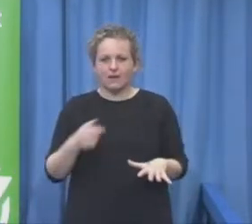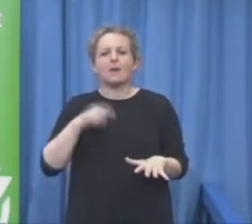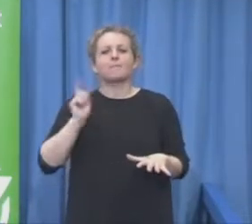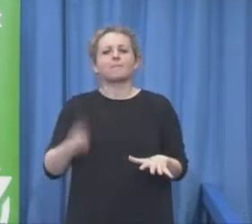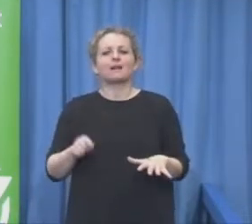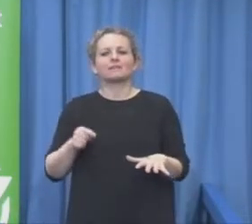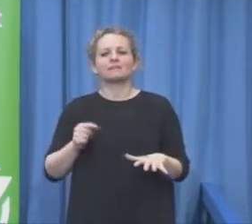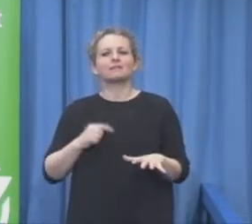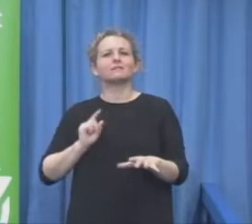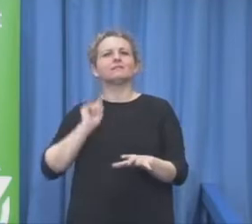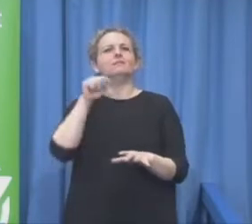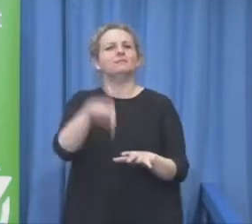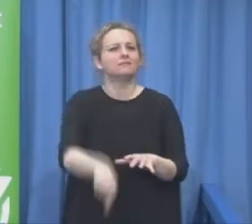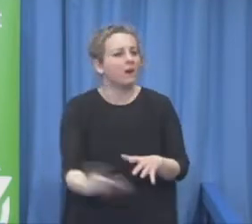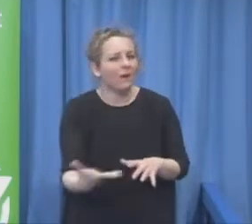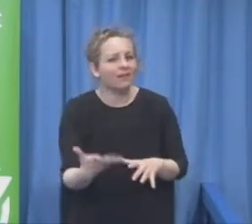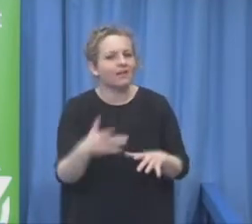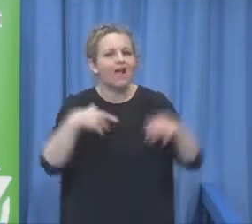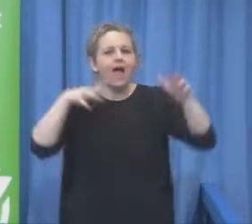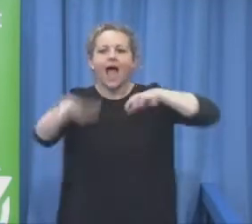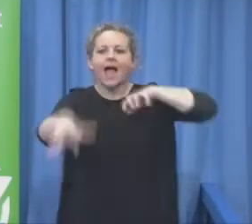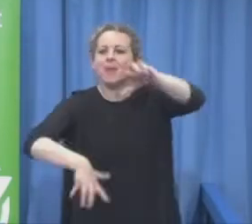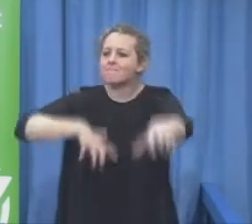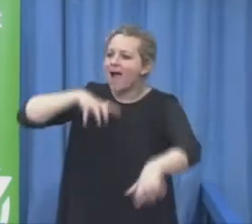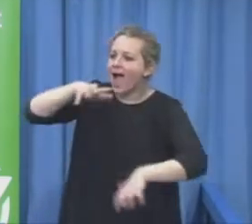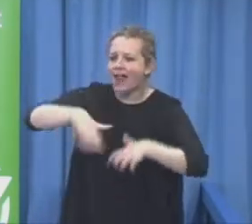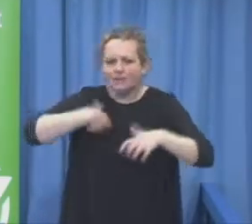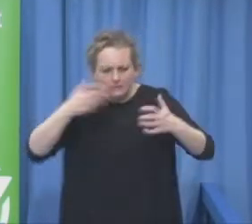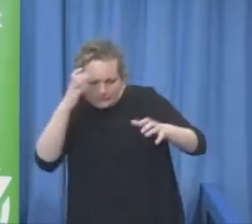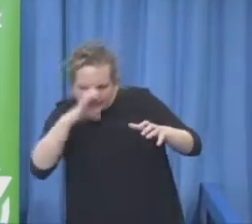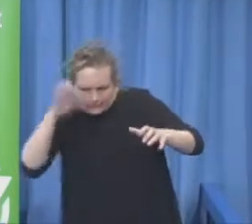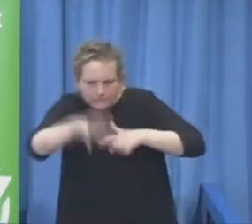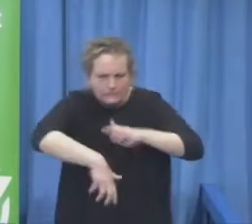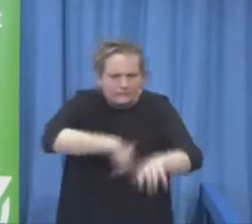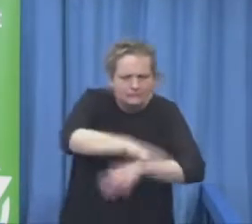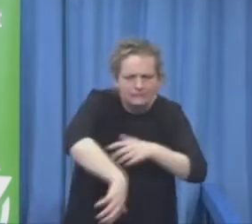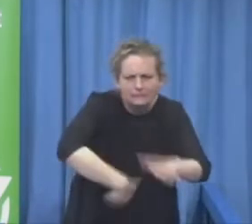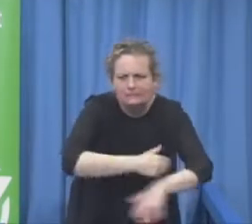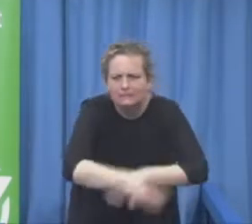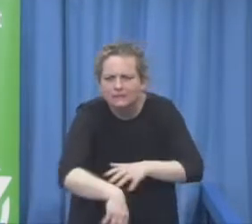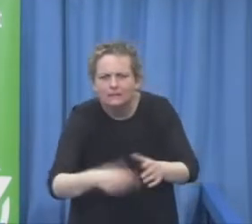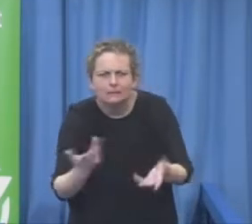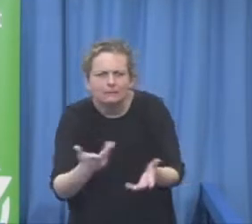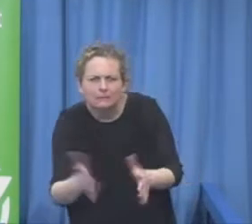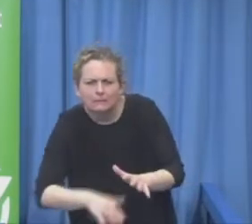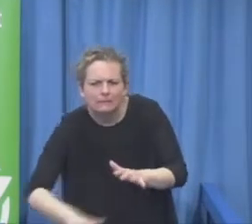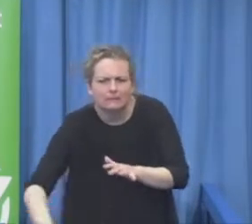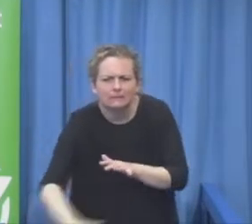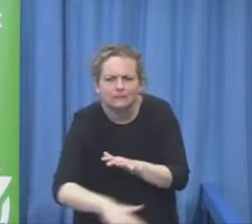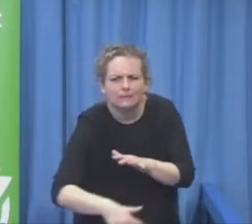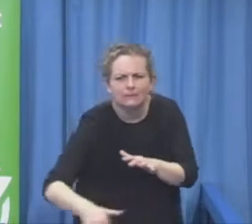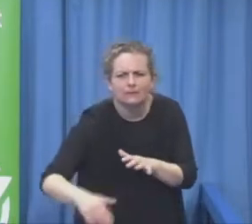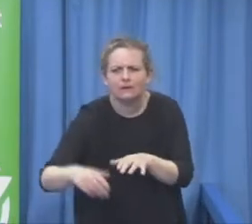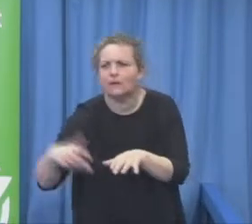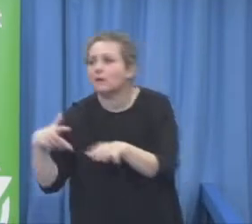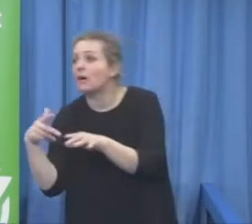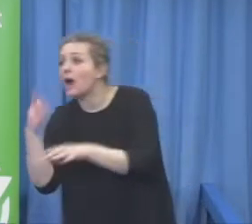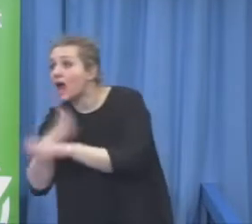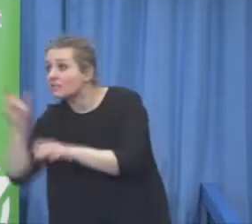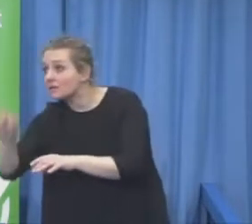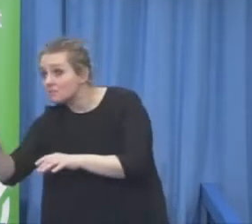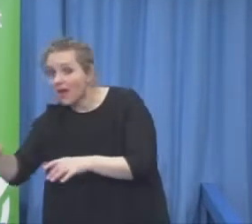ordinary girls with disabled gas basically blind person touchable